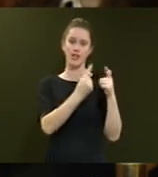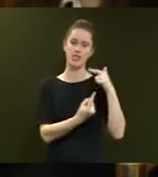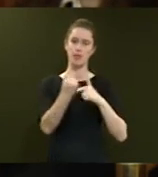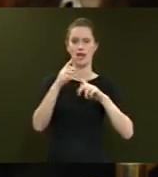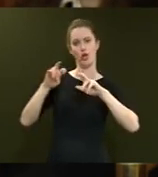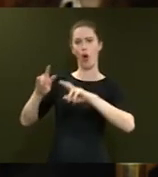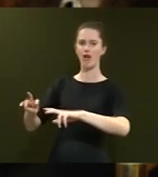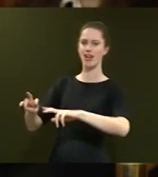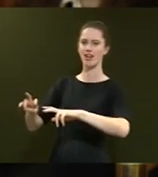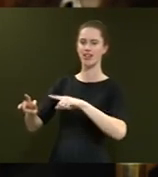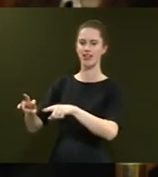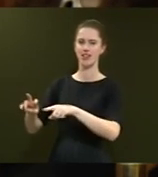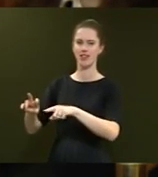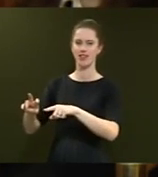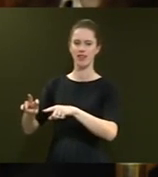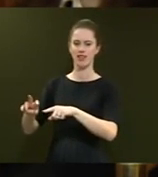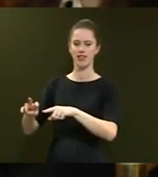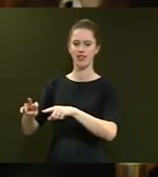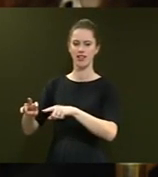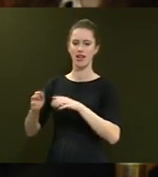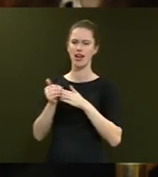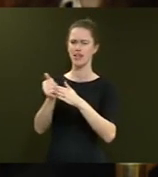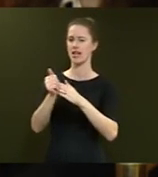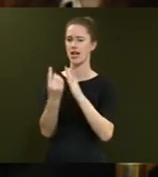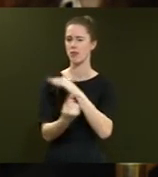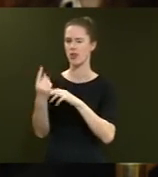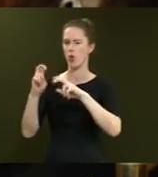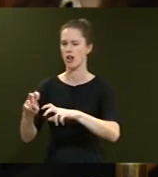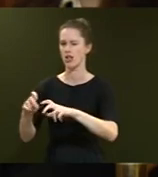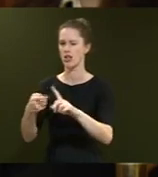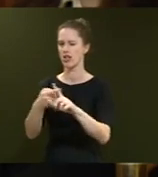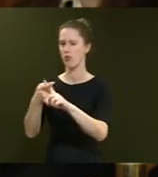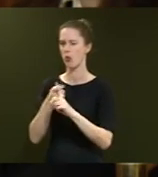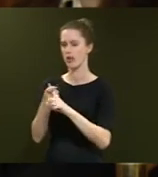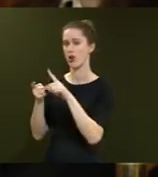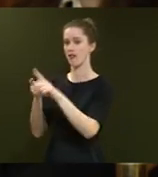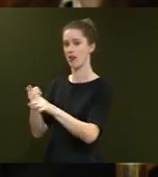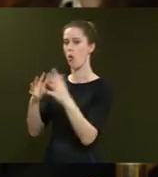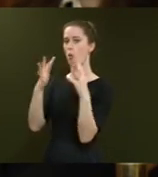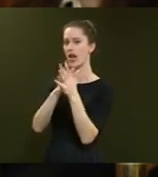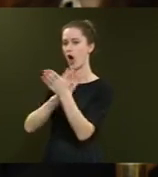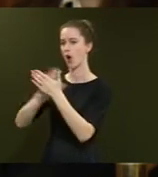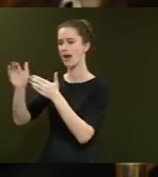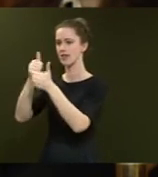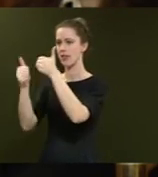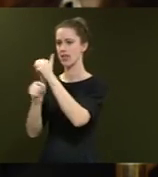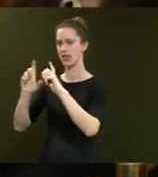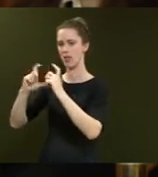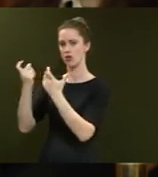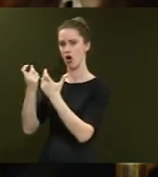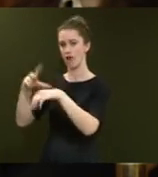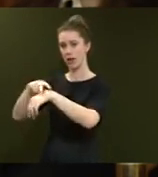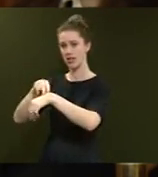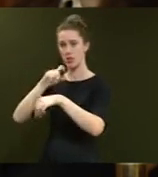Inquiry leading an independent inquiry into the appointment of Mr Wally Homaha as Deputy Commissioner of